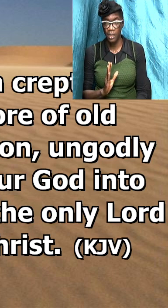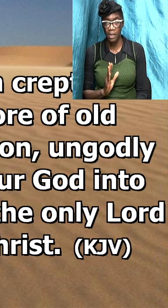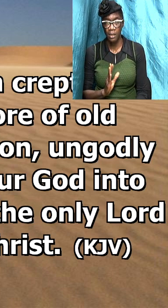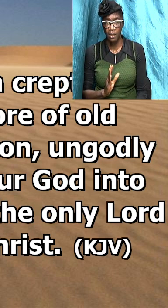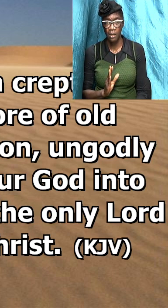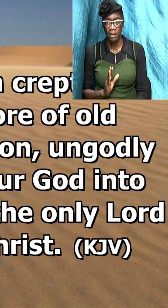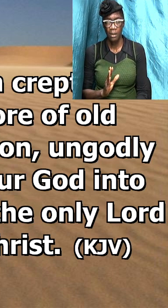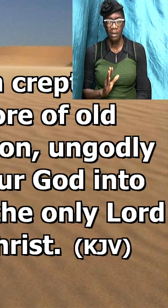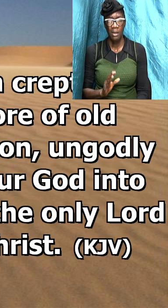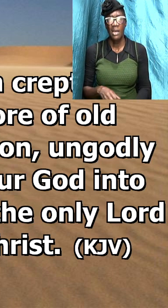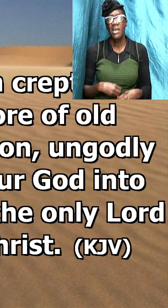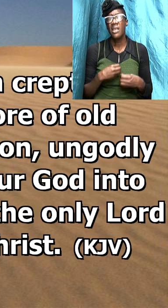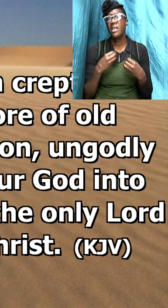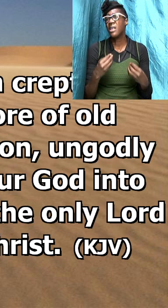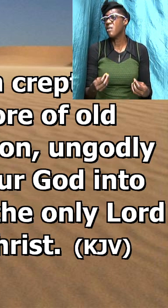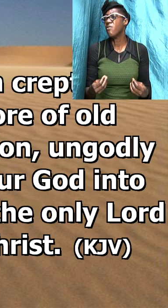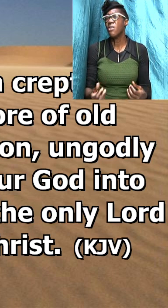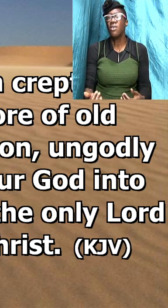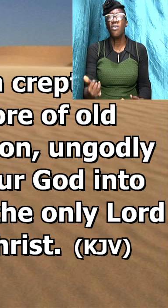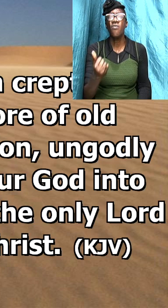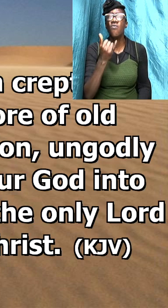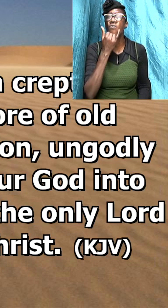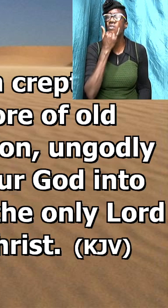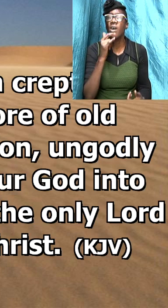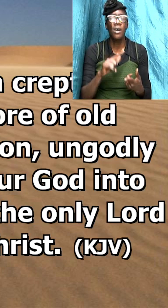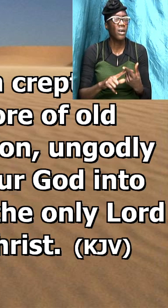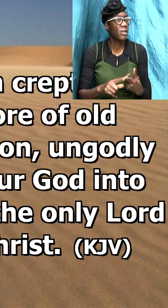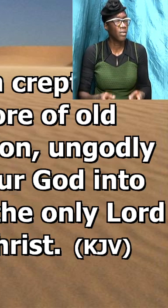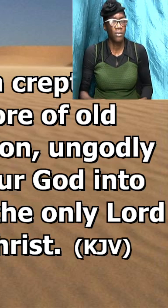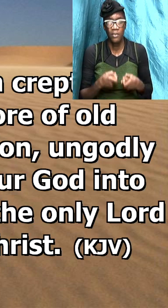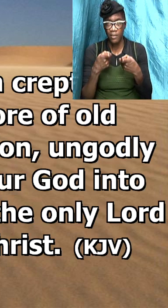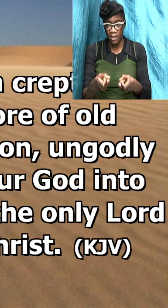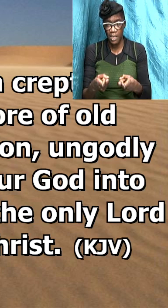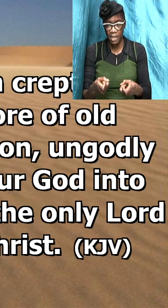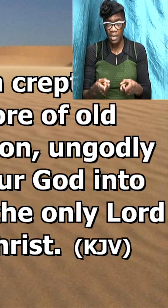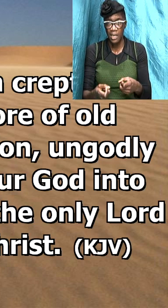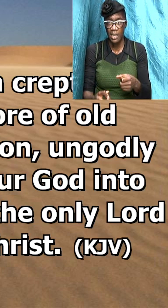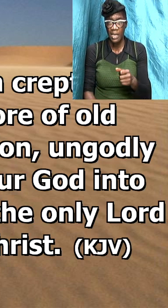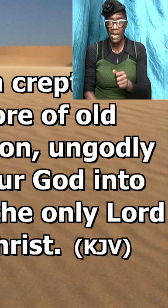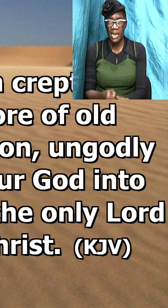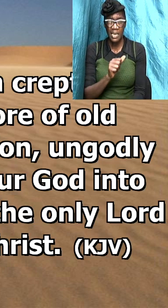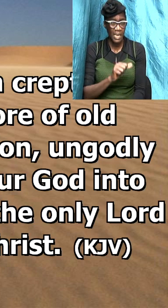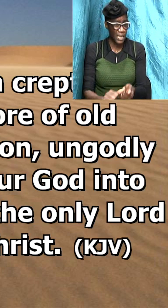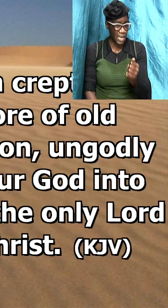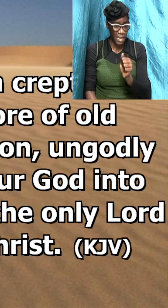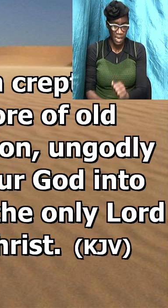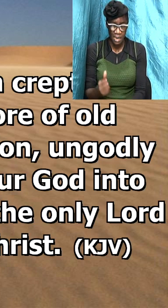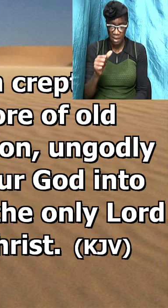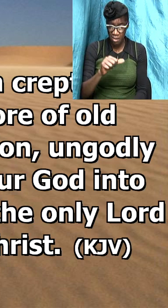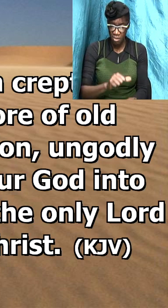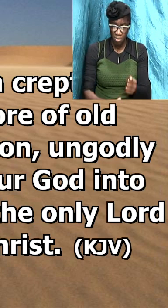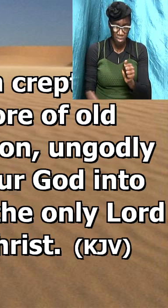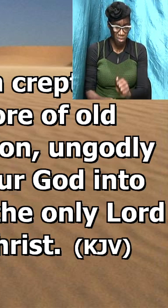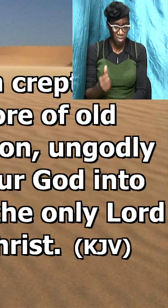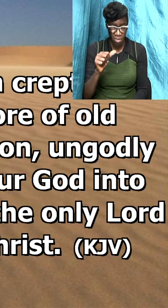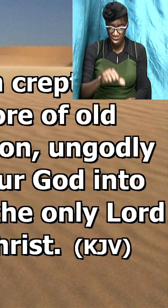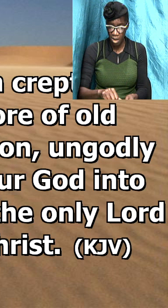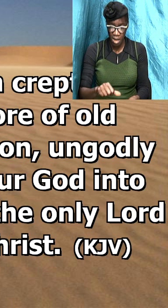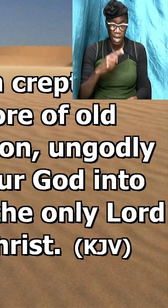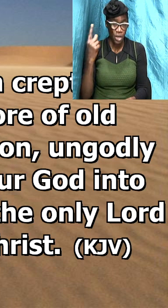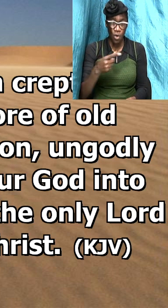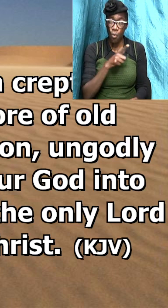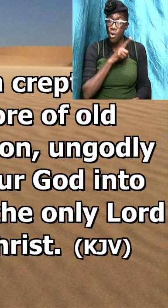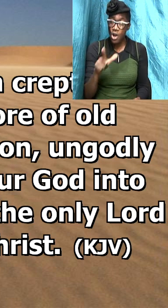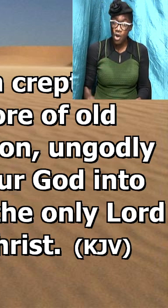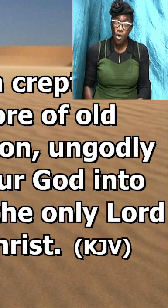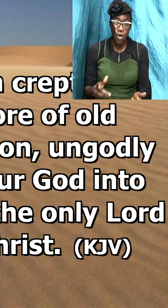license to sin and they deny the only lord jesus christ the lord god and our lord jesus